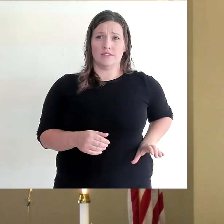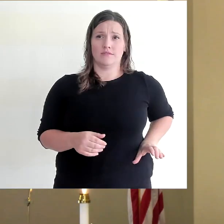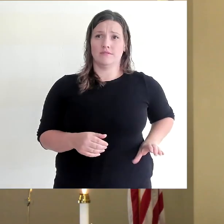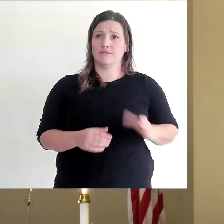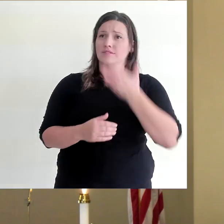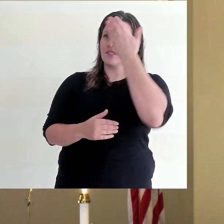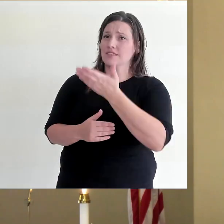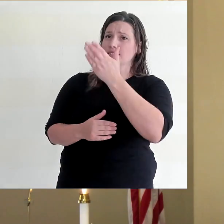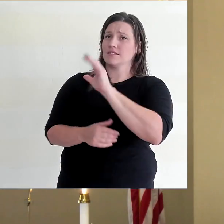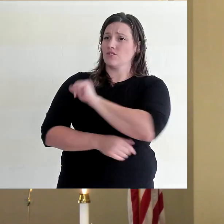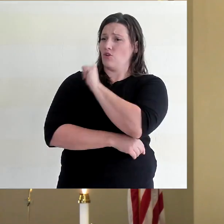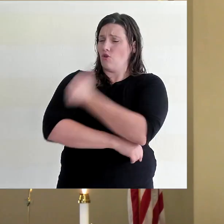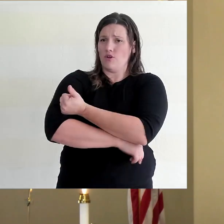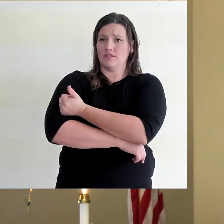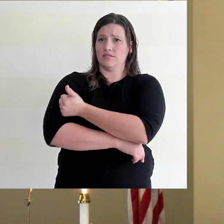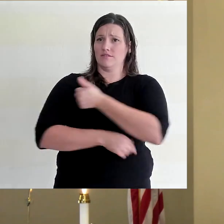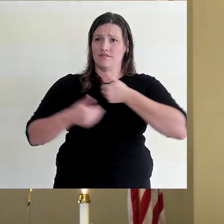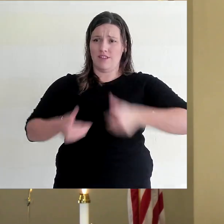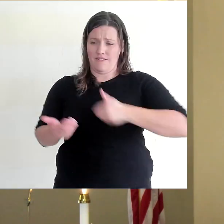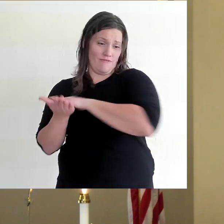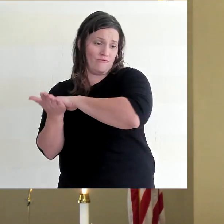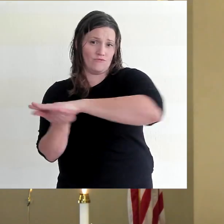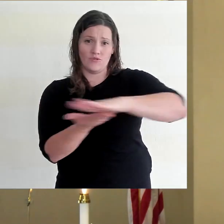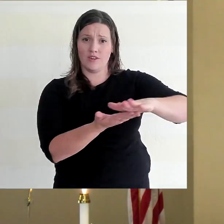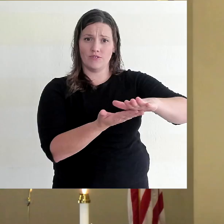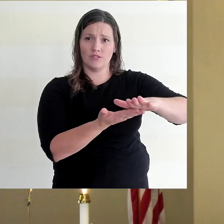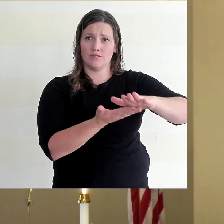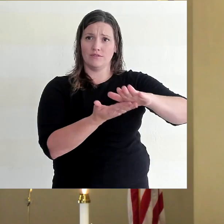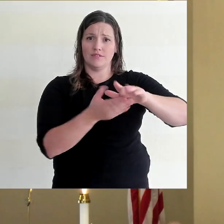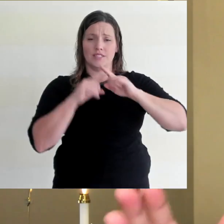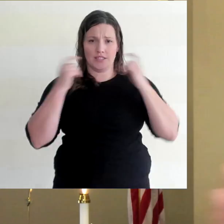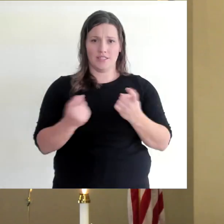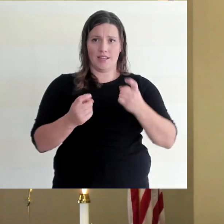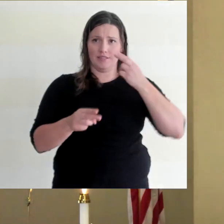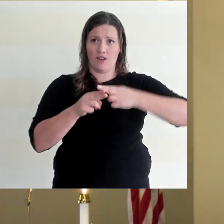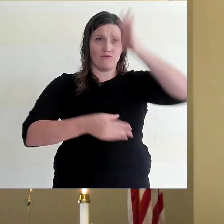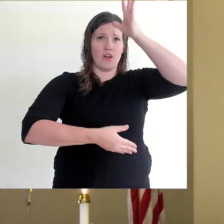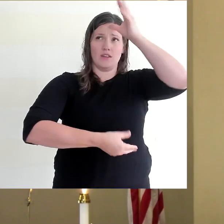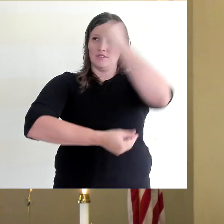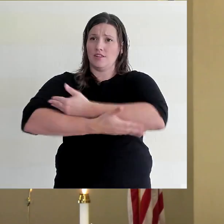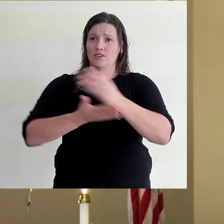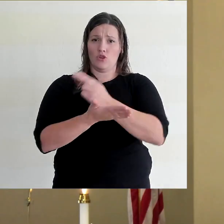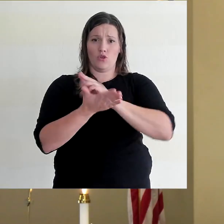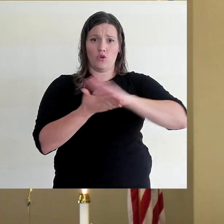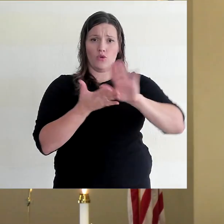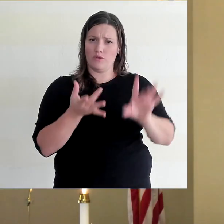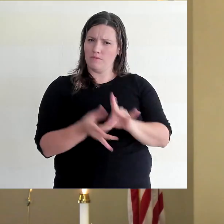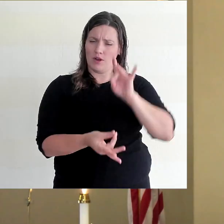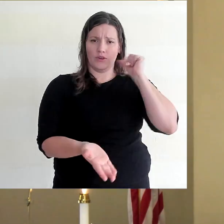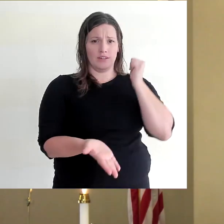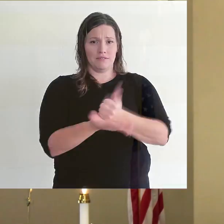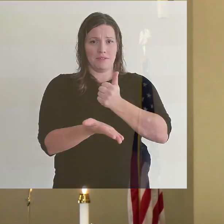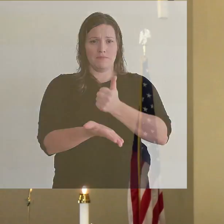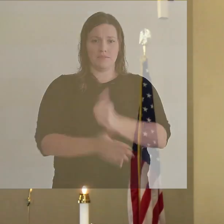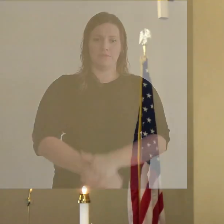authority, I therefore forgive you all of your sins in the name of the Father, and of the Son, and of the Holy Spirit.